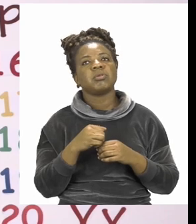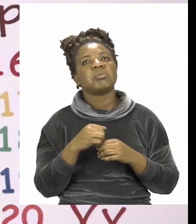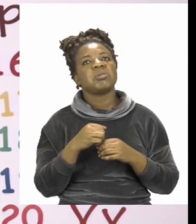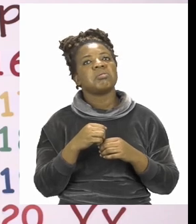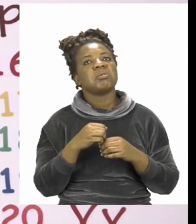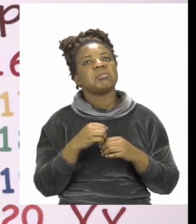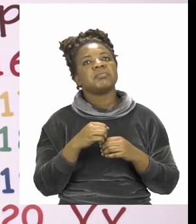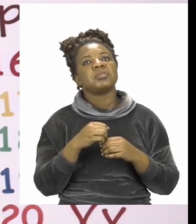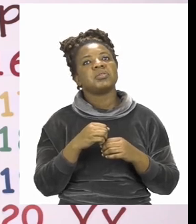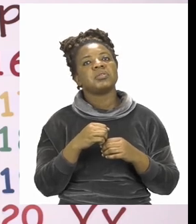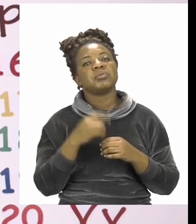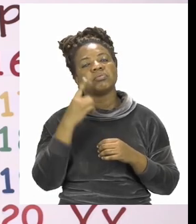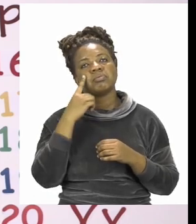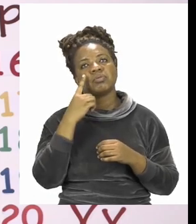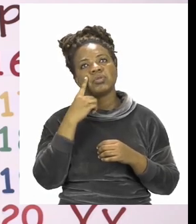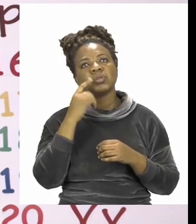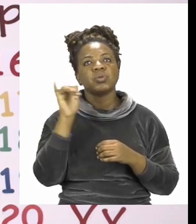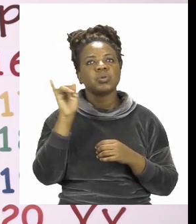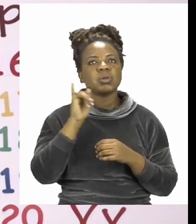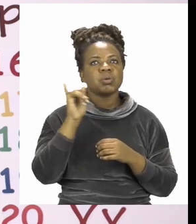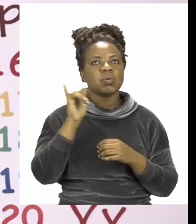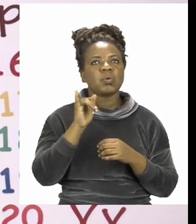which one is the bigger number.